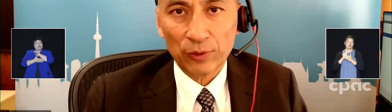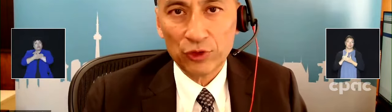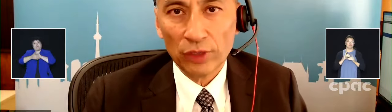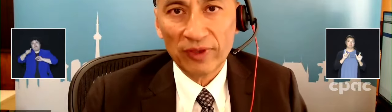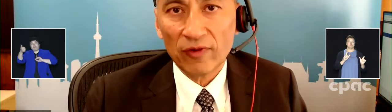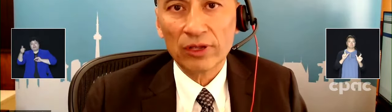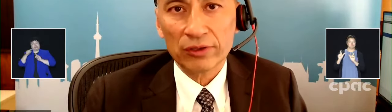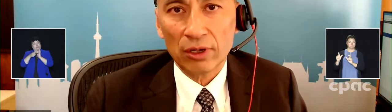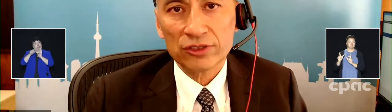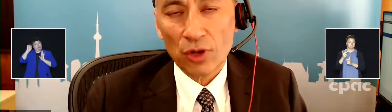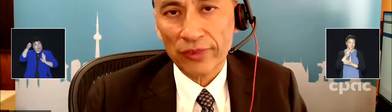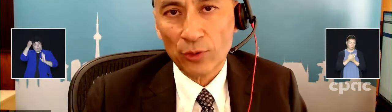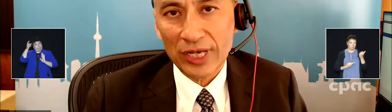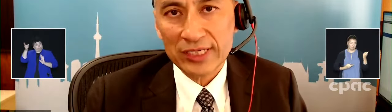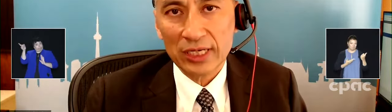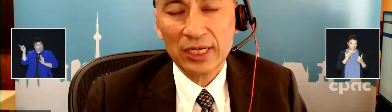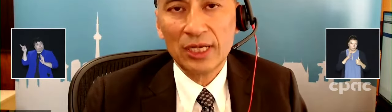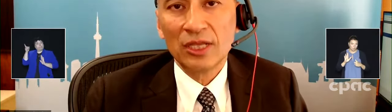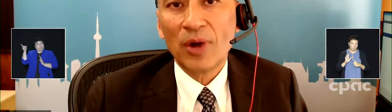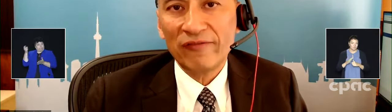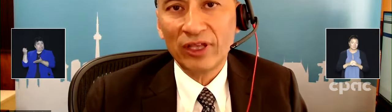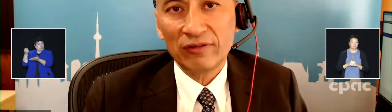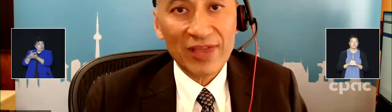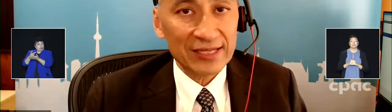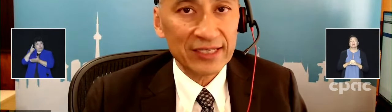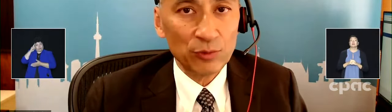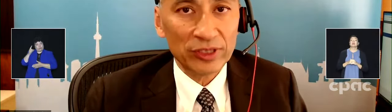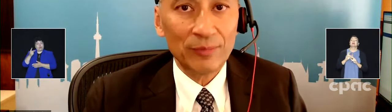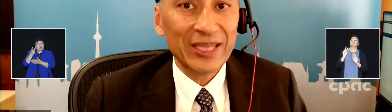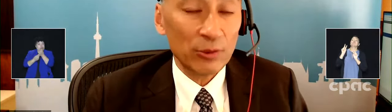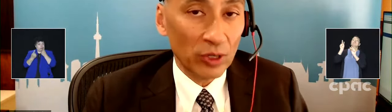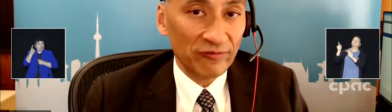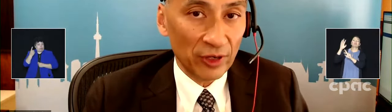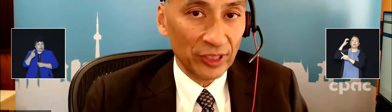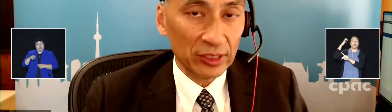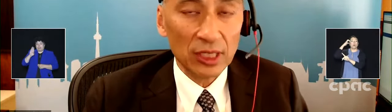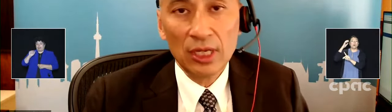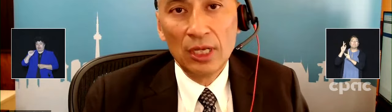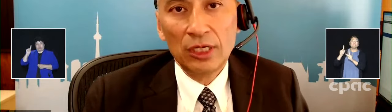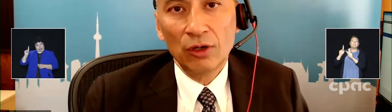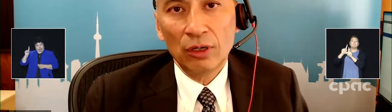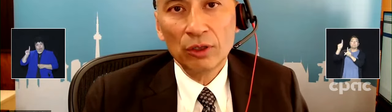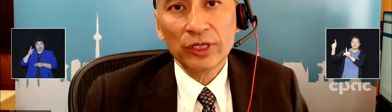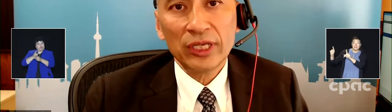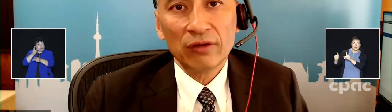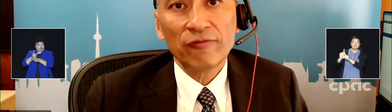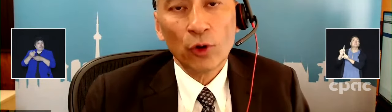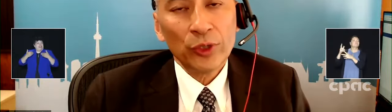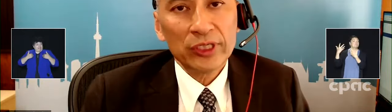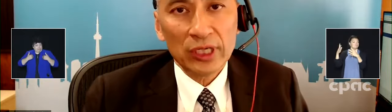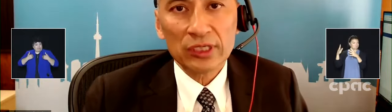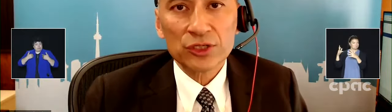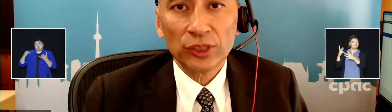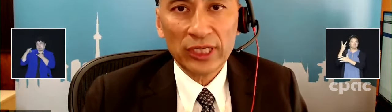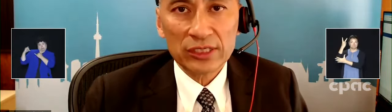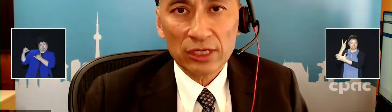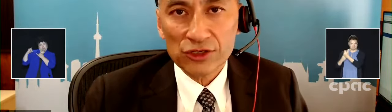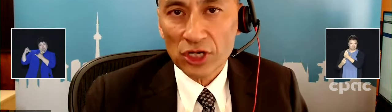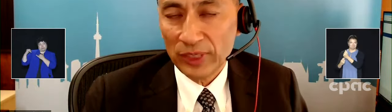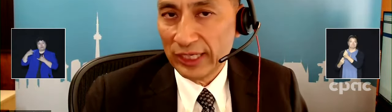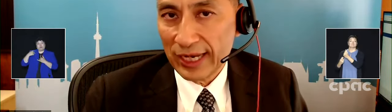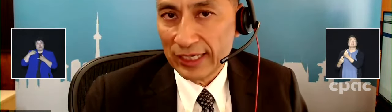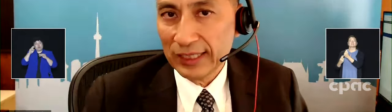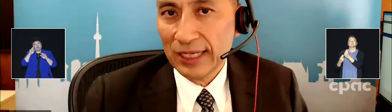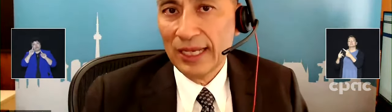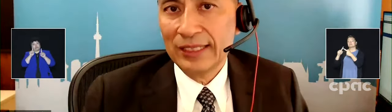example, in Europe, they've also authorized the bivalent vaccine with the BA1 variant. You know, looking forward, certainly as